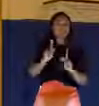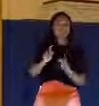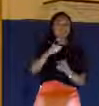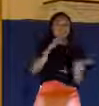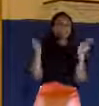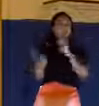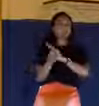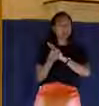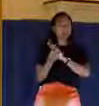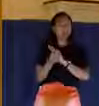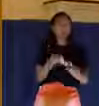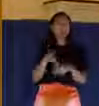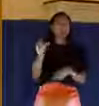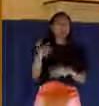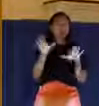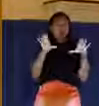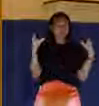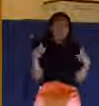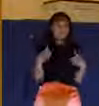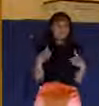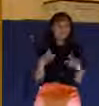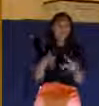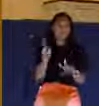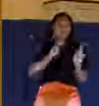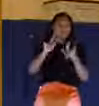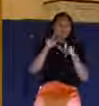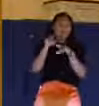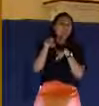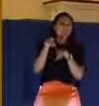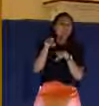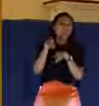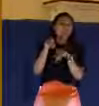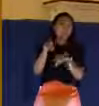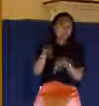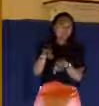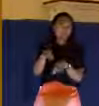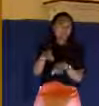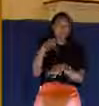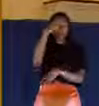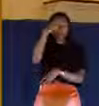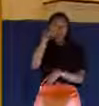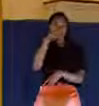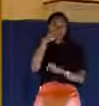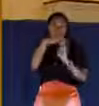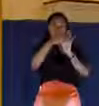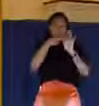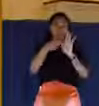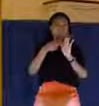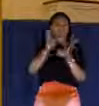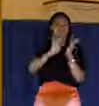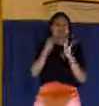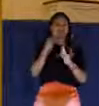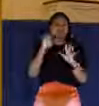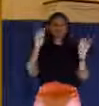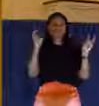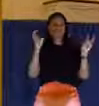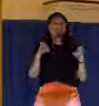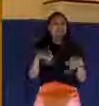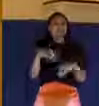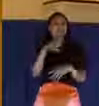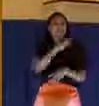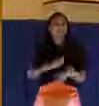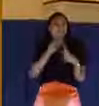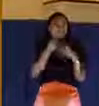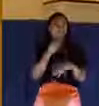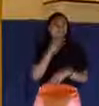26 again. They write over the cross, the King of the Jews. Now, again, the place of Golgotha was